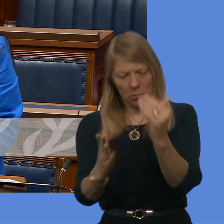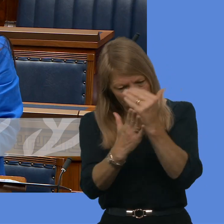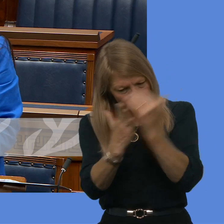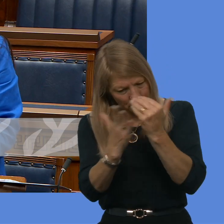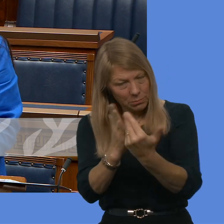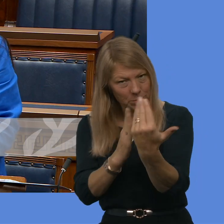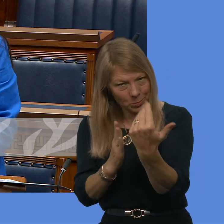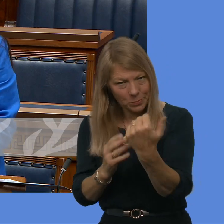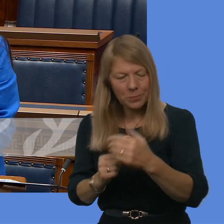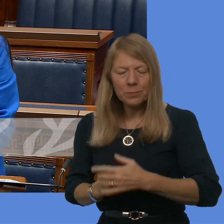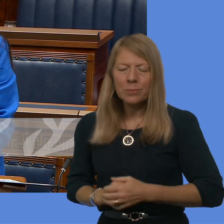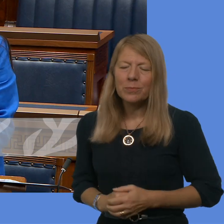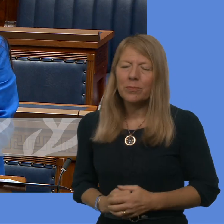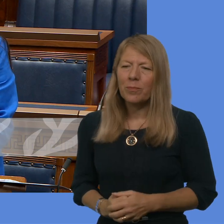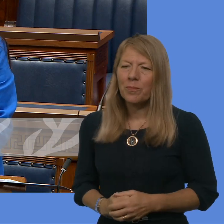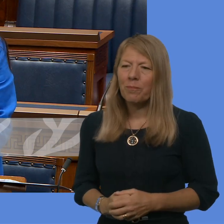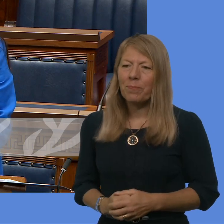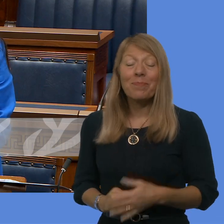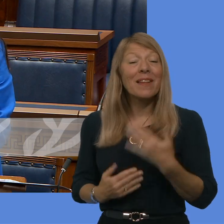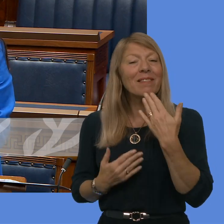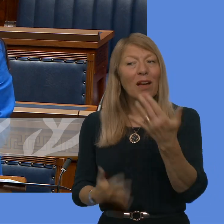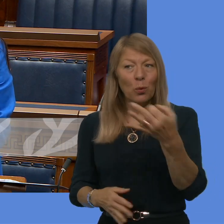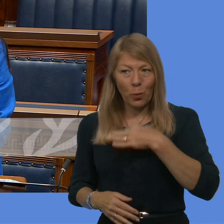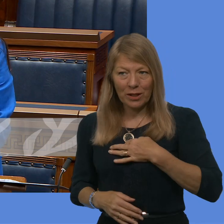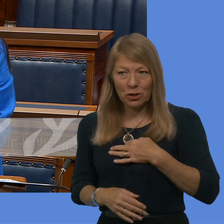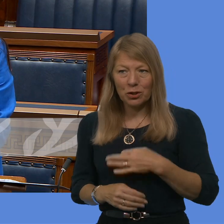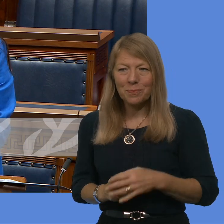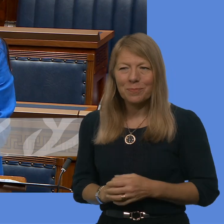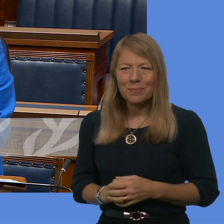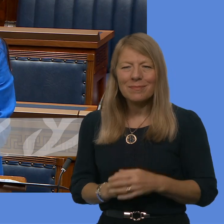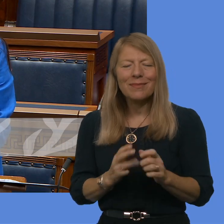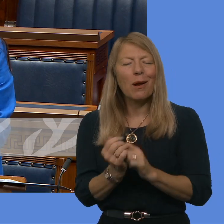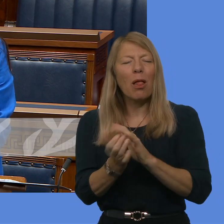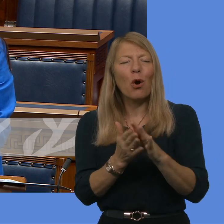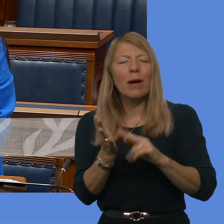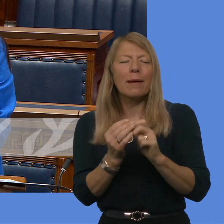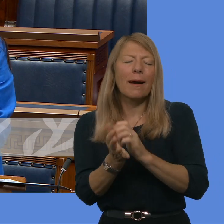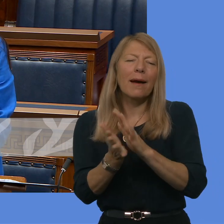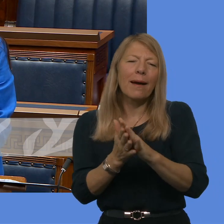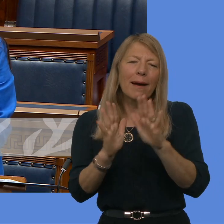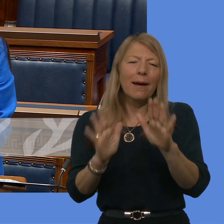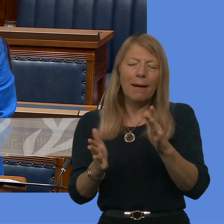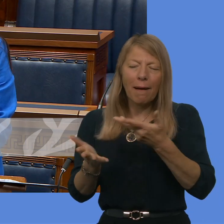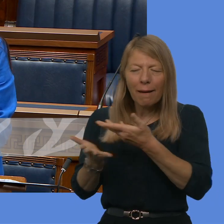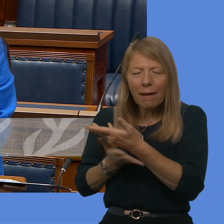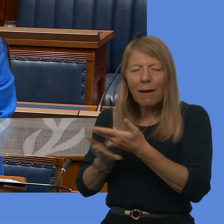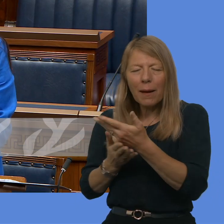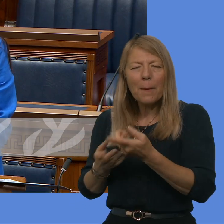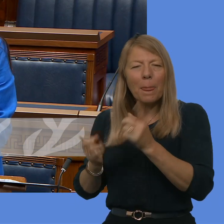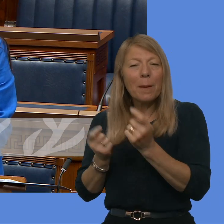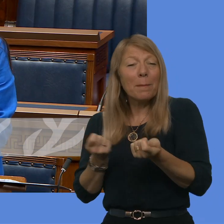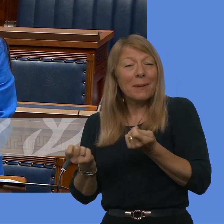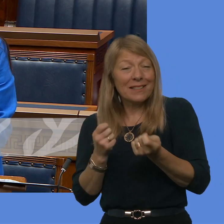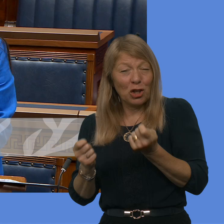Loughnay are, of course, predominantly issues for the Northern Ireland executive and the Minister for Agriculture. We did have those discussions in the Northside